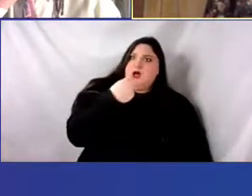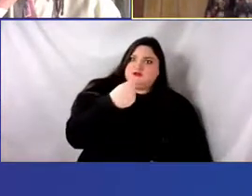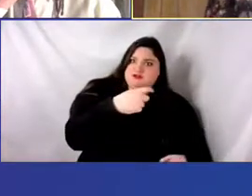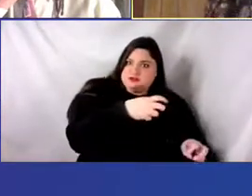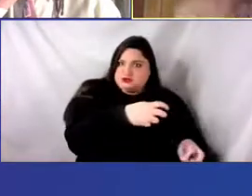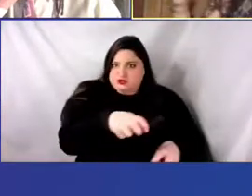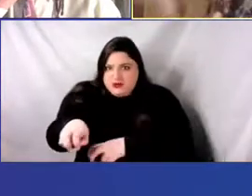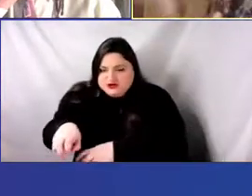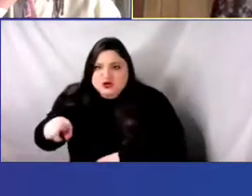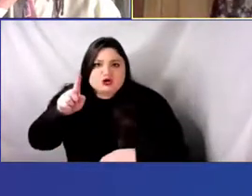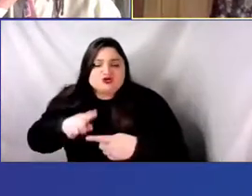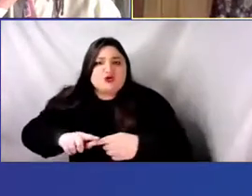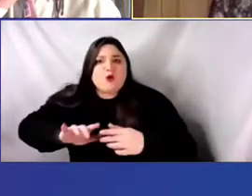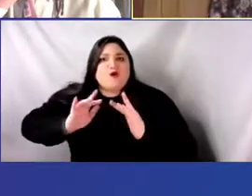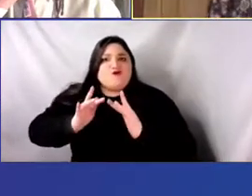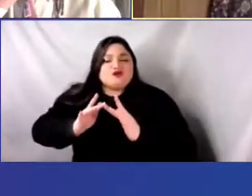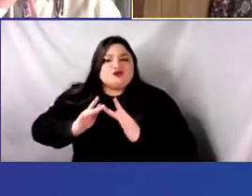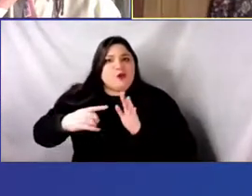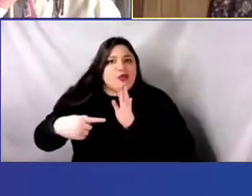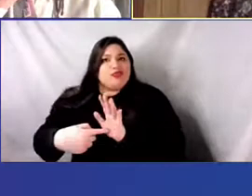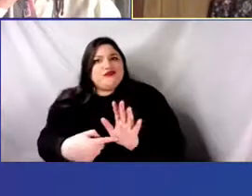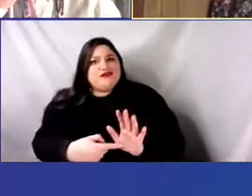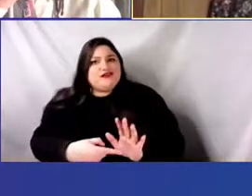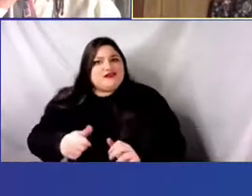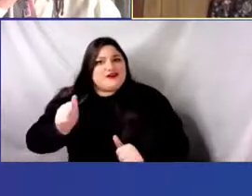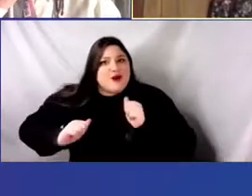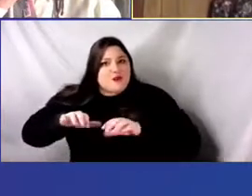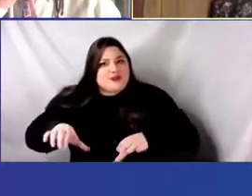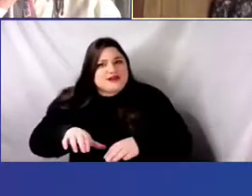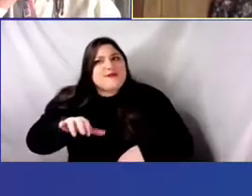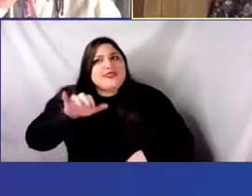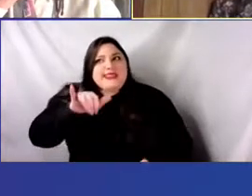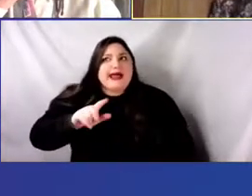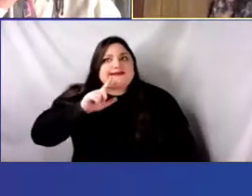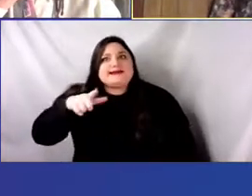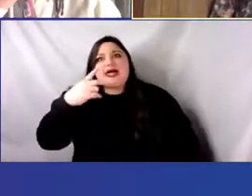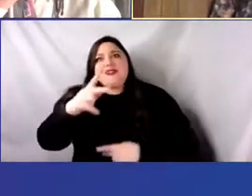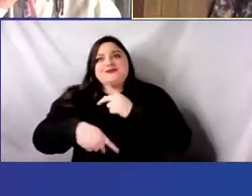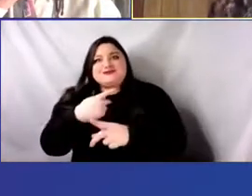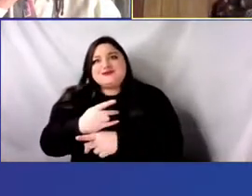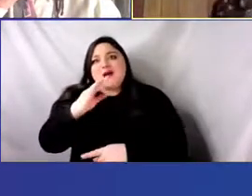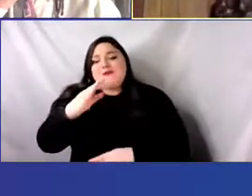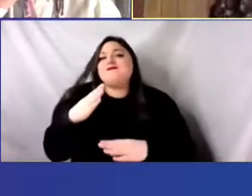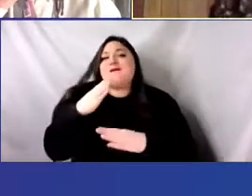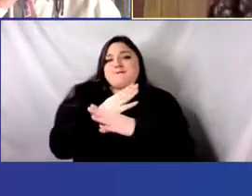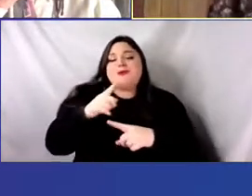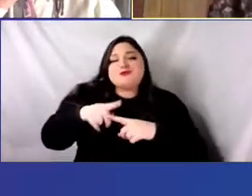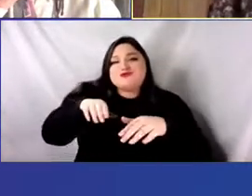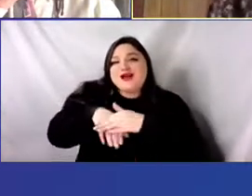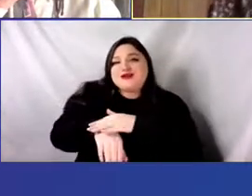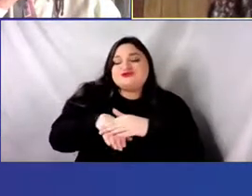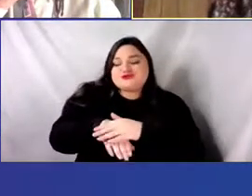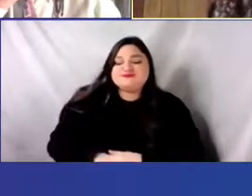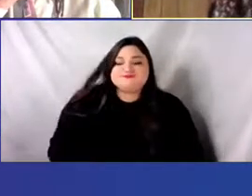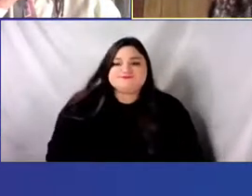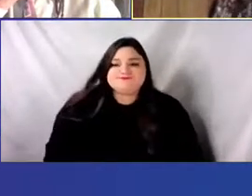um, is a whole nother set of barriers to entry. And I'll stop there.